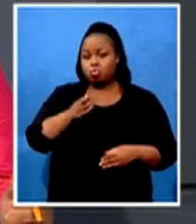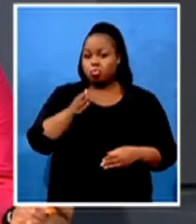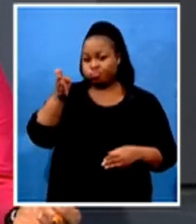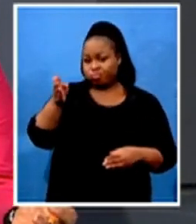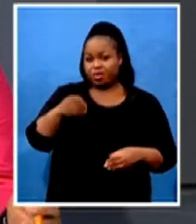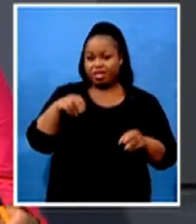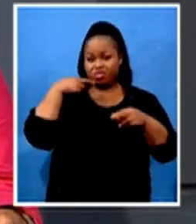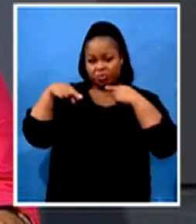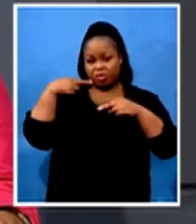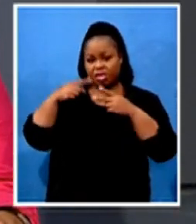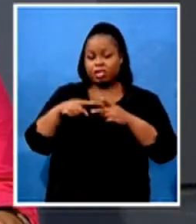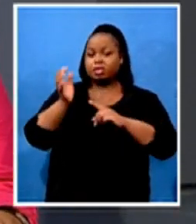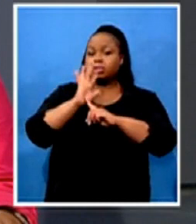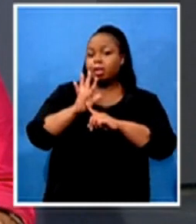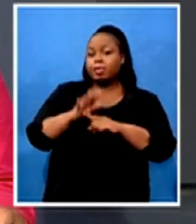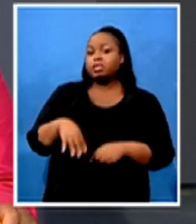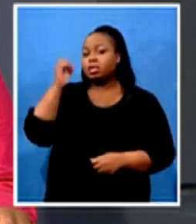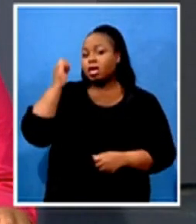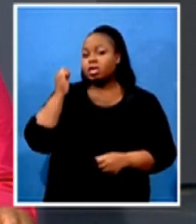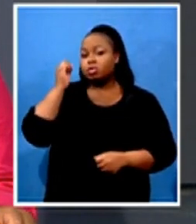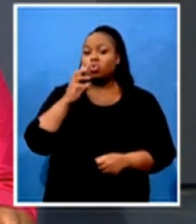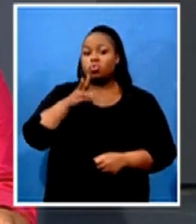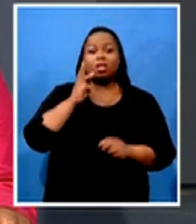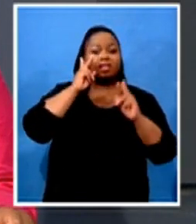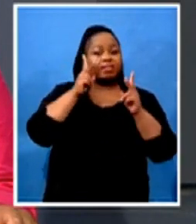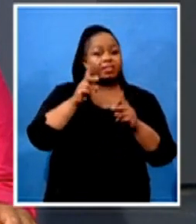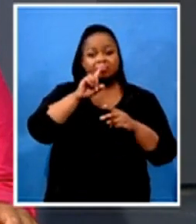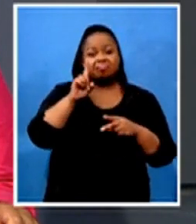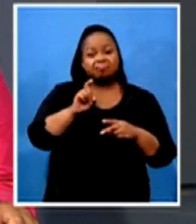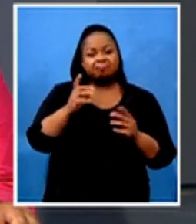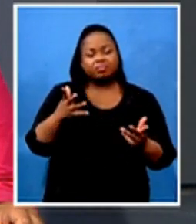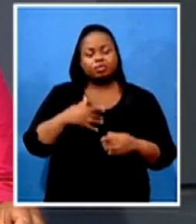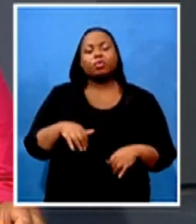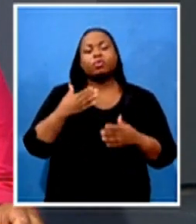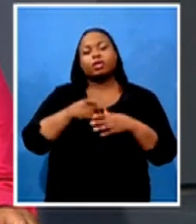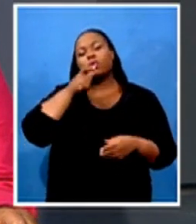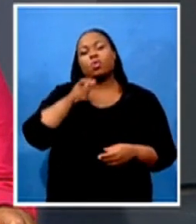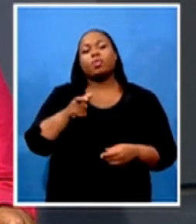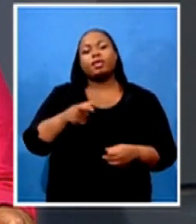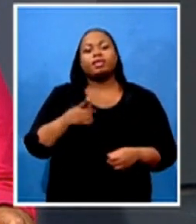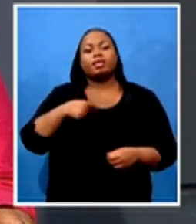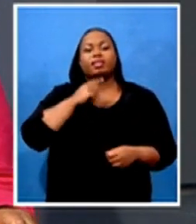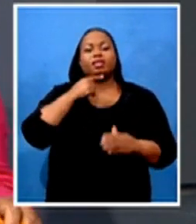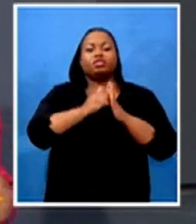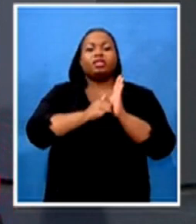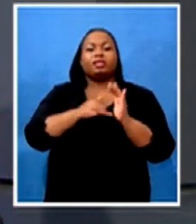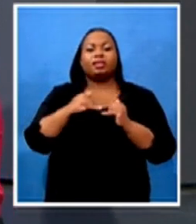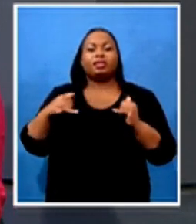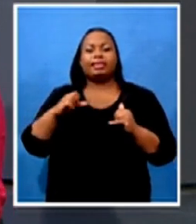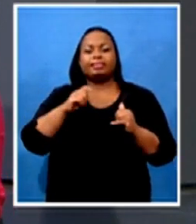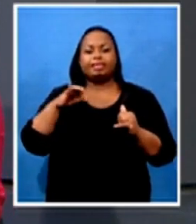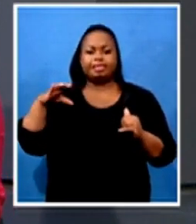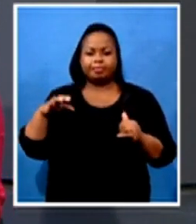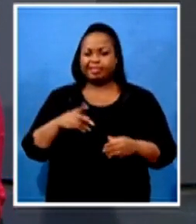which can now operate? We ask you to send us your comments at the agenda underscore SABC. Let's take a look at some of the tweets